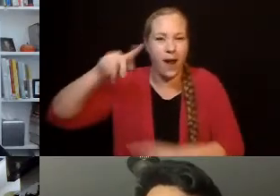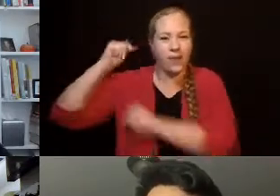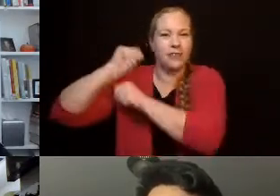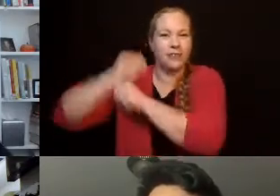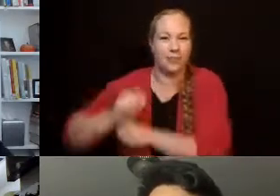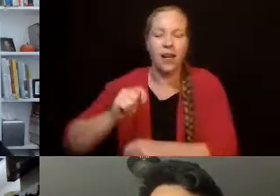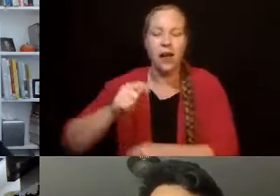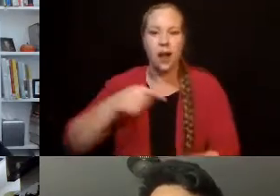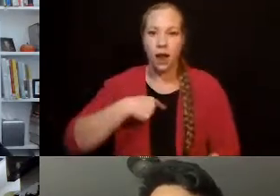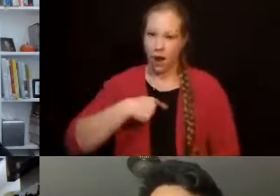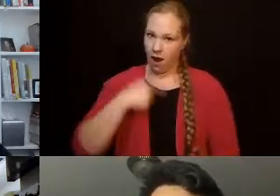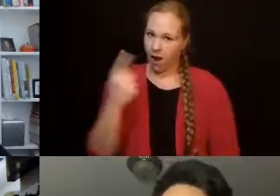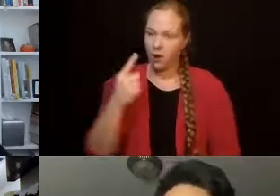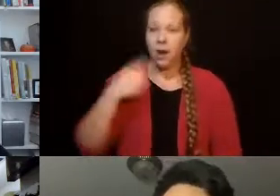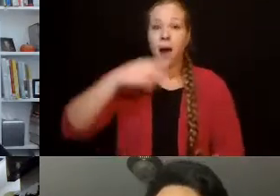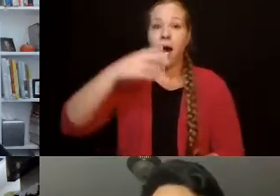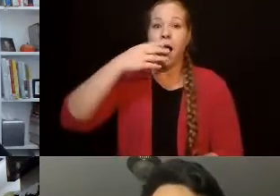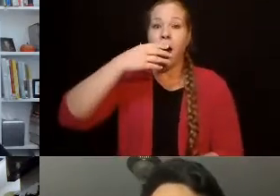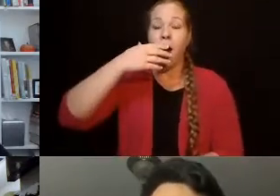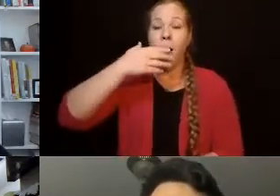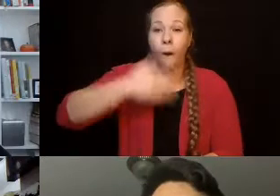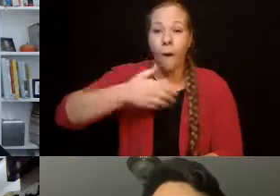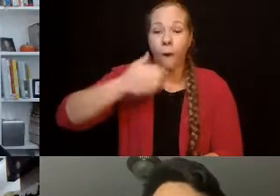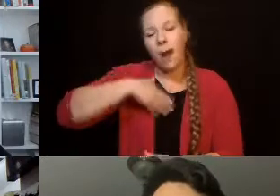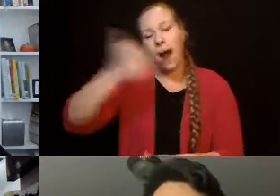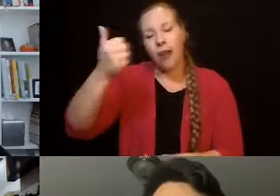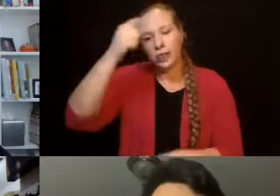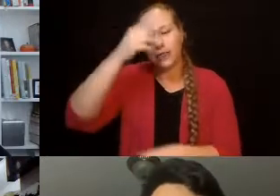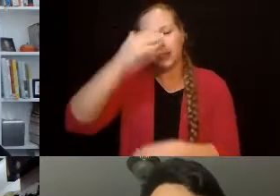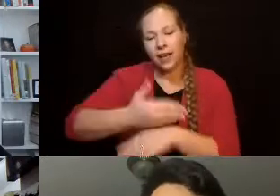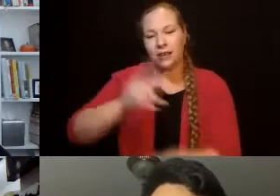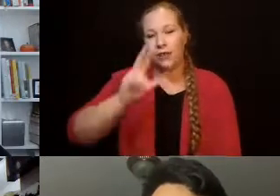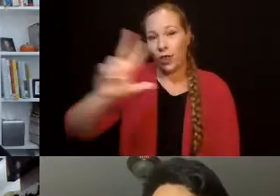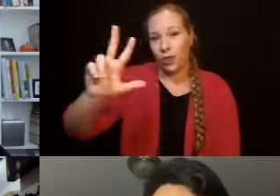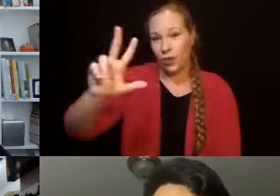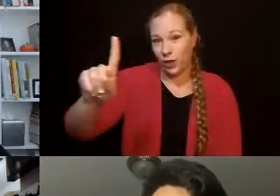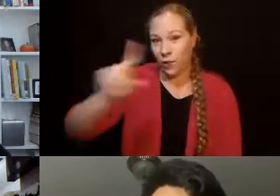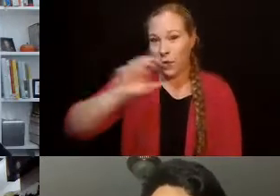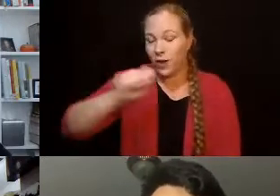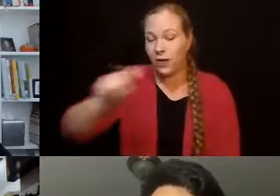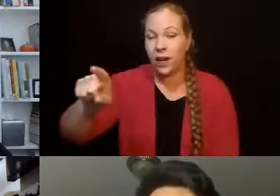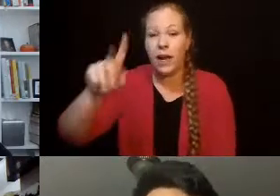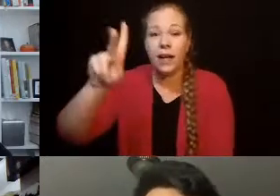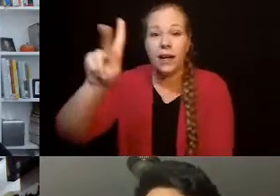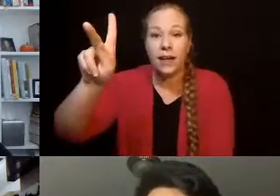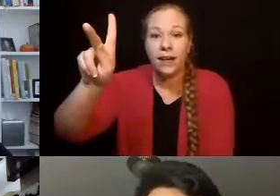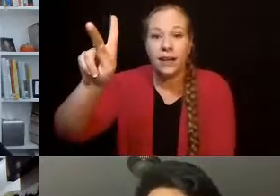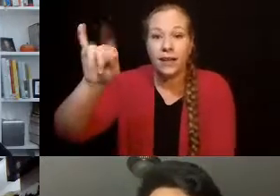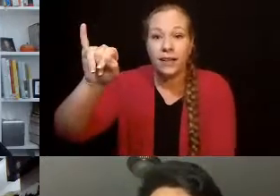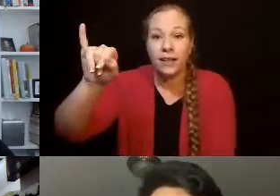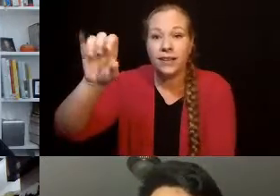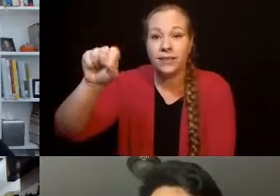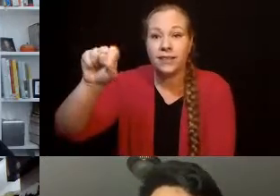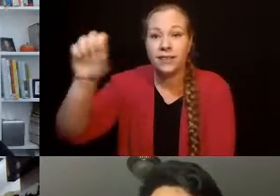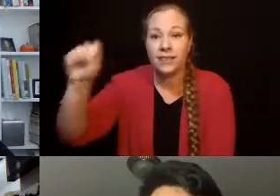huge, was a huge Kiss fan. And he just had hideous, um,